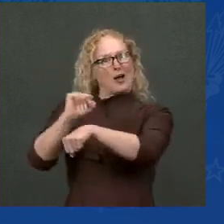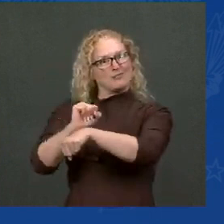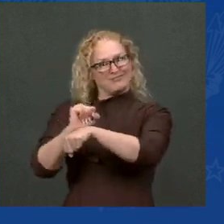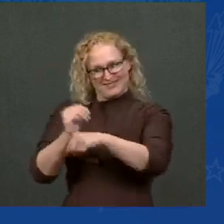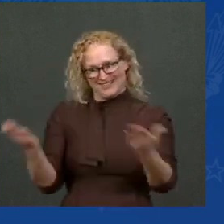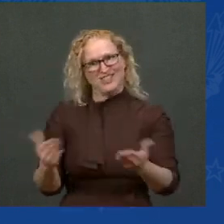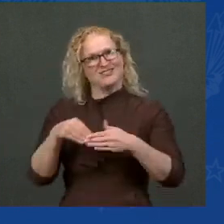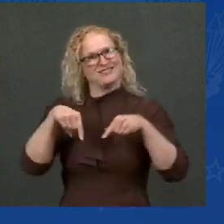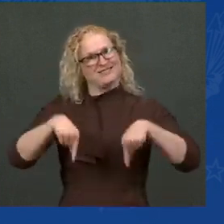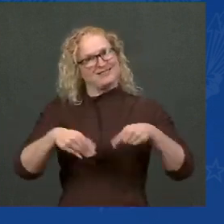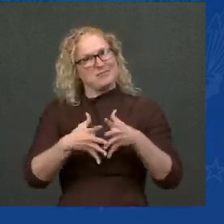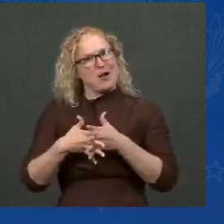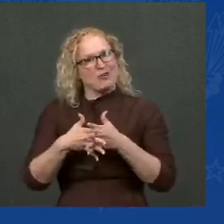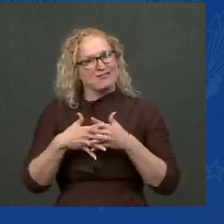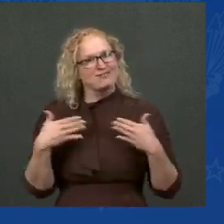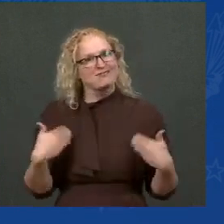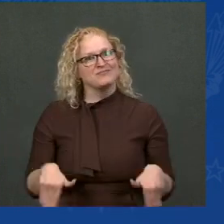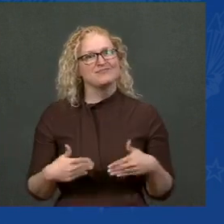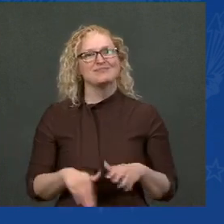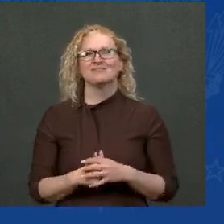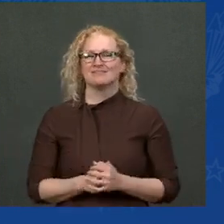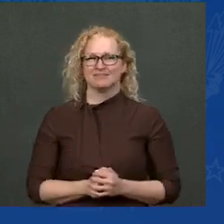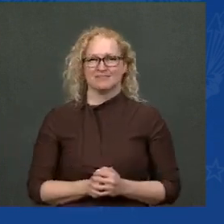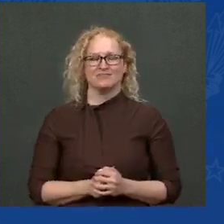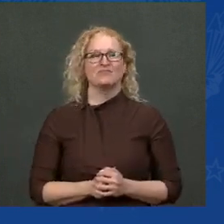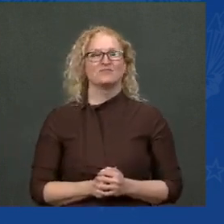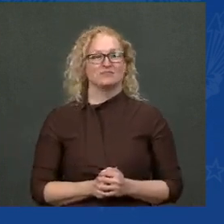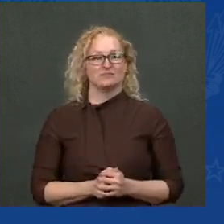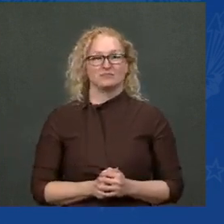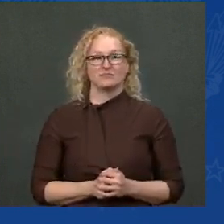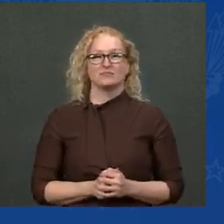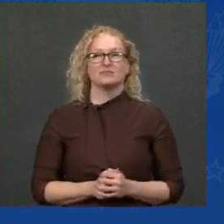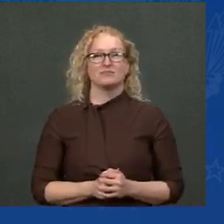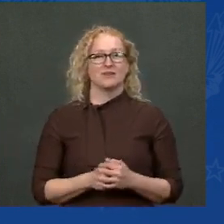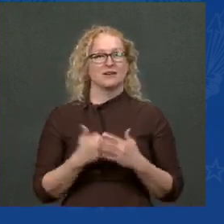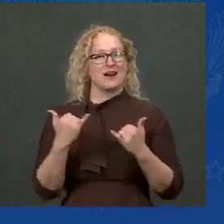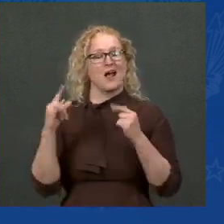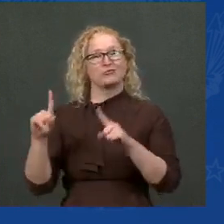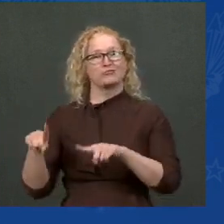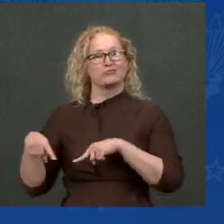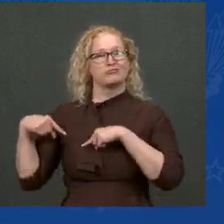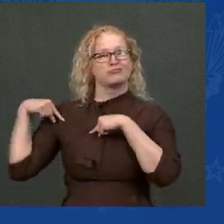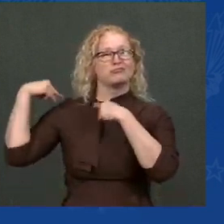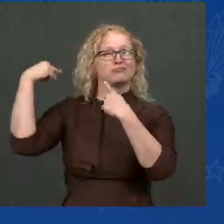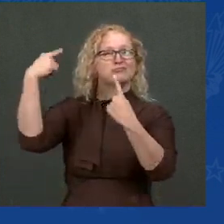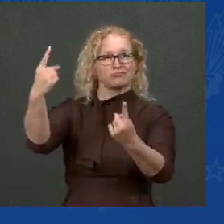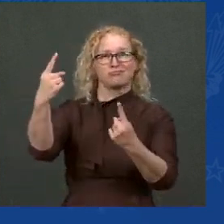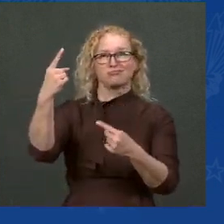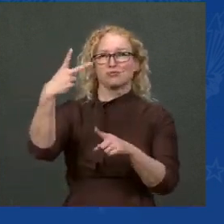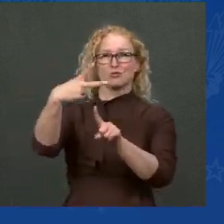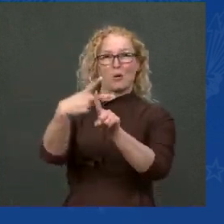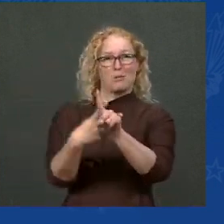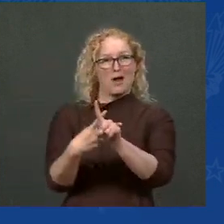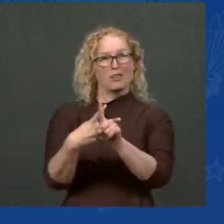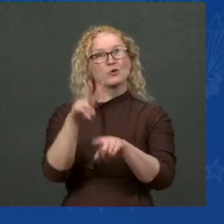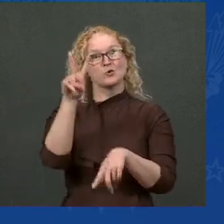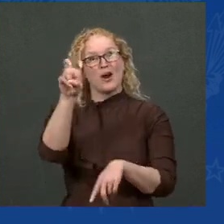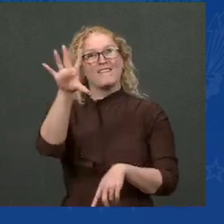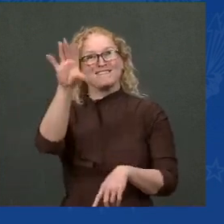over the prior two months, August and September, was nearly 250,000 more jobs than previously thought.